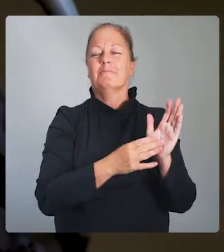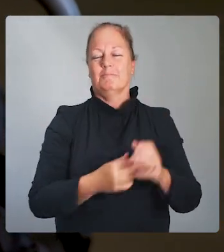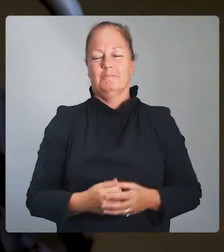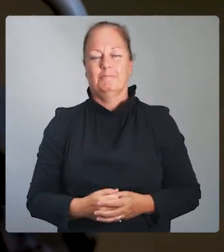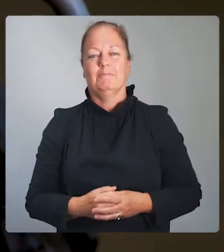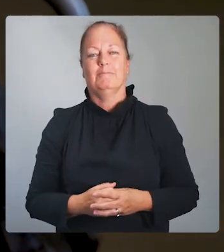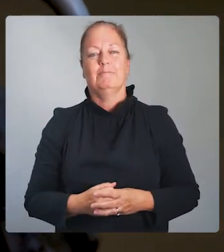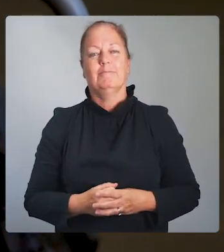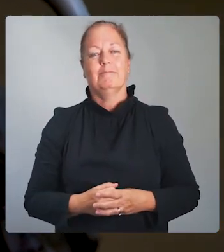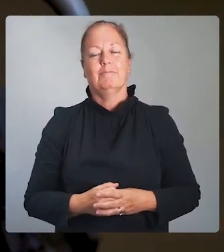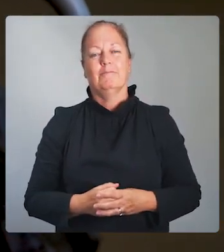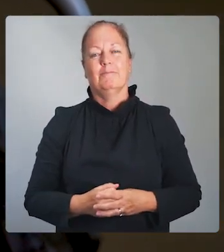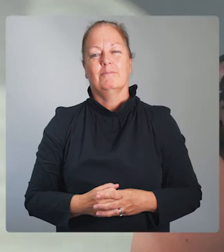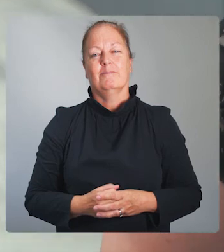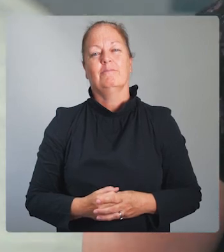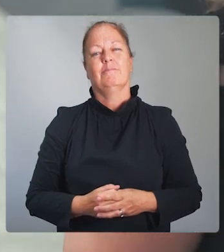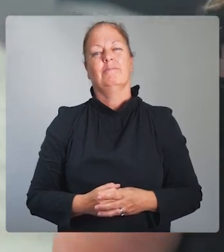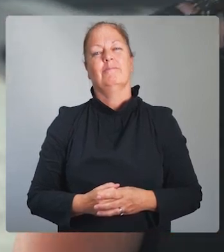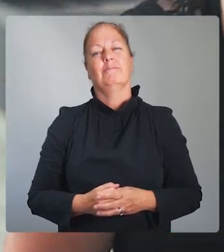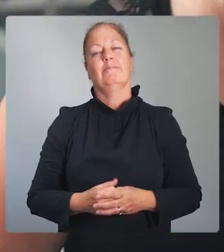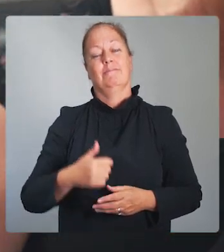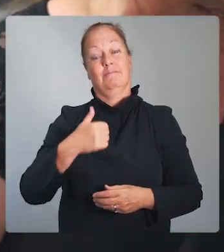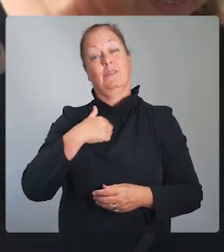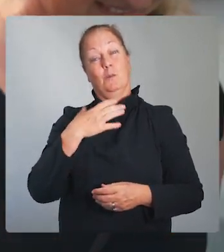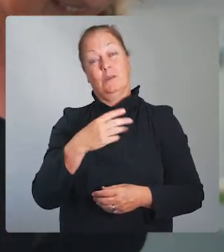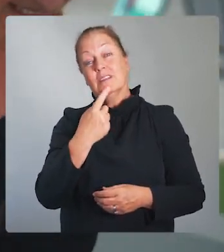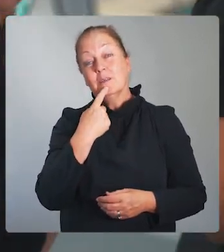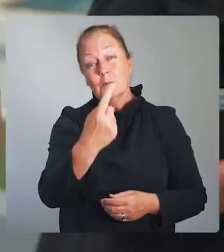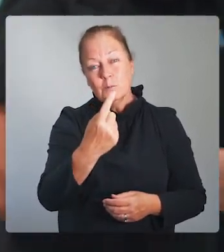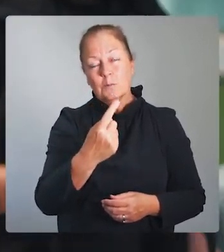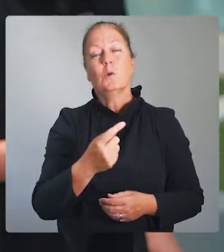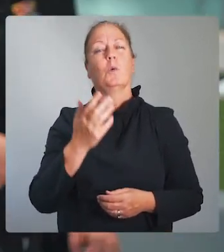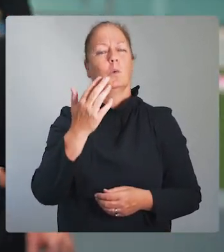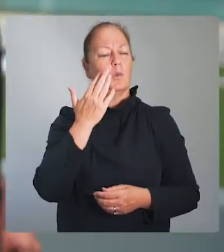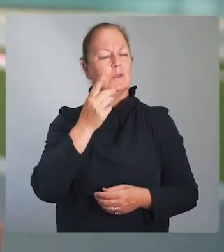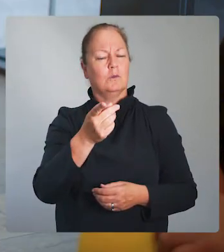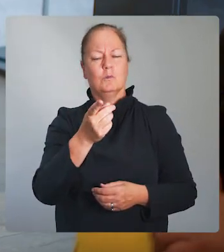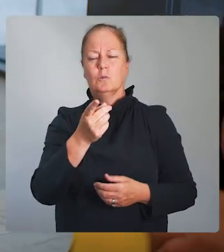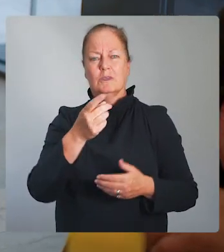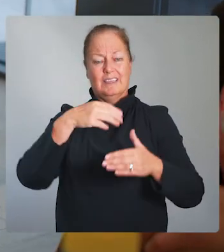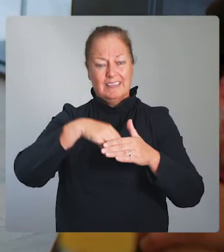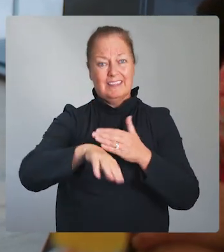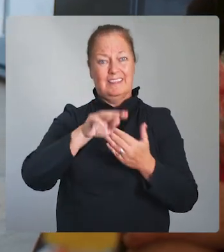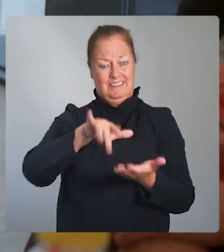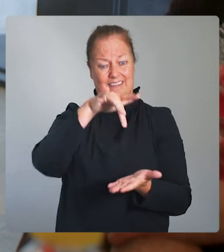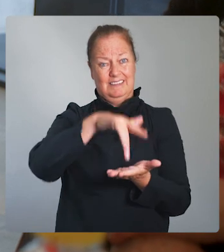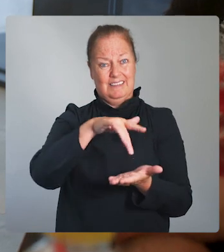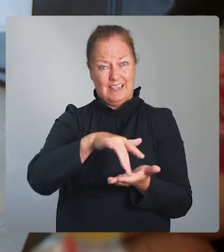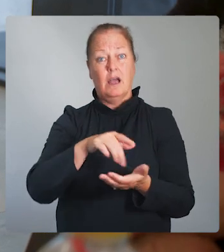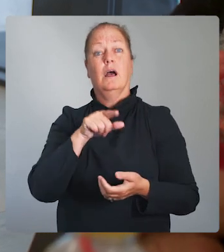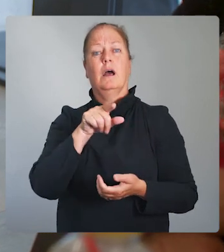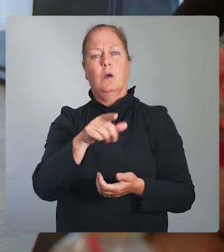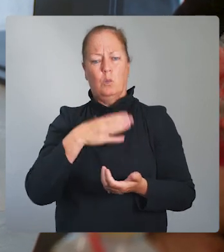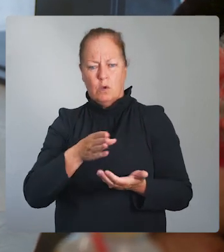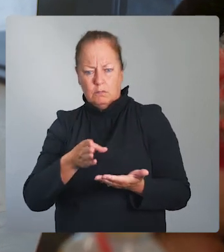to say, leave me feeling more than